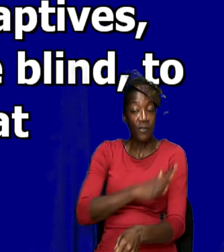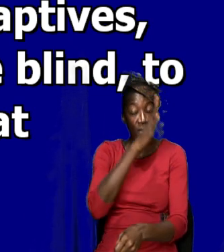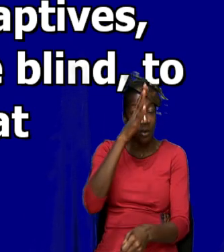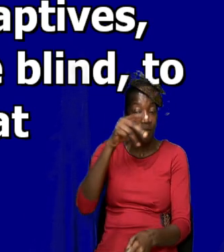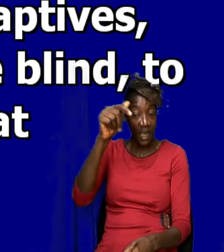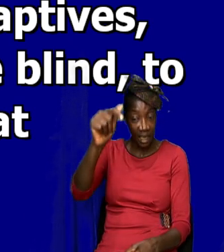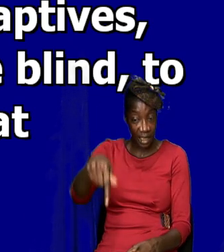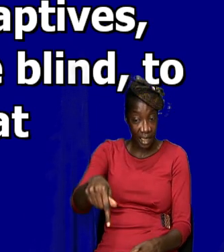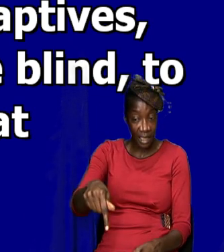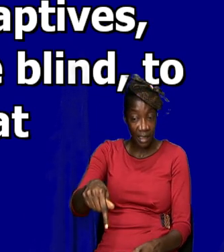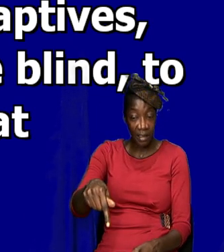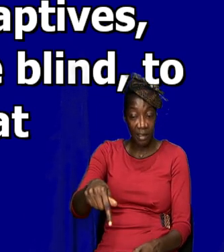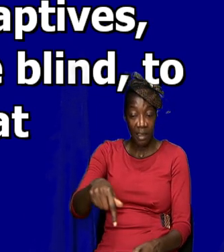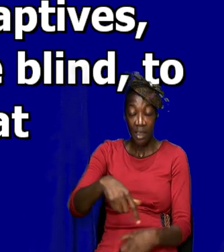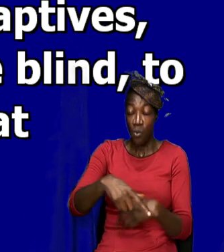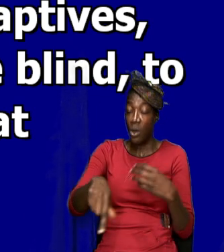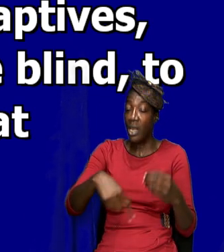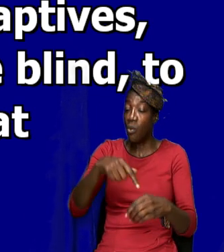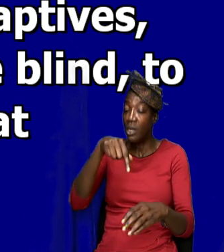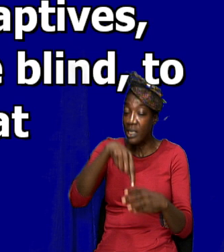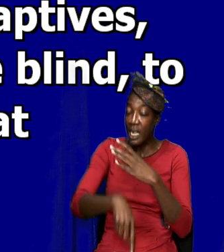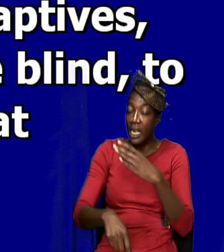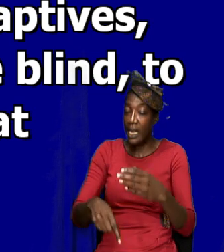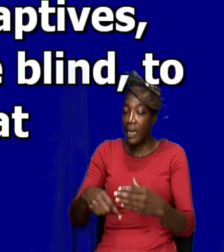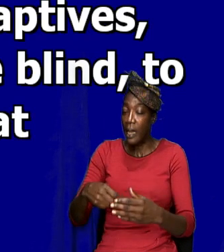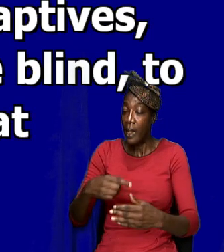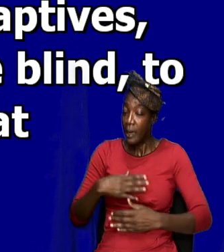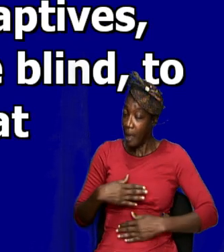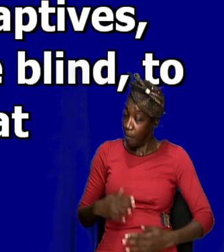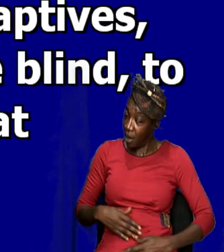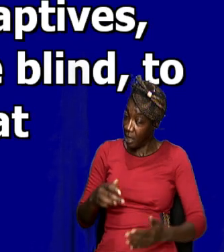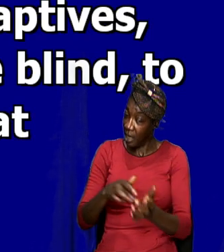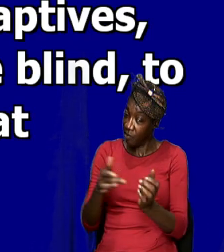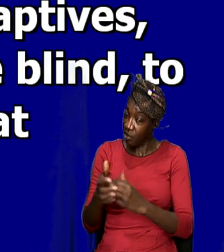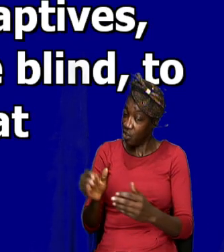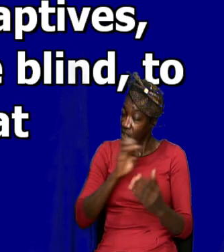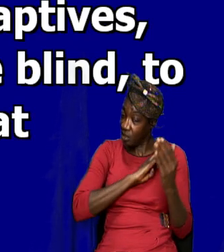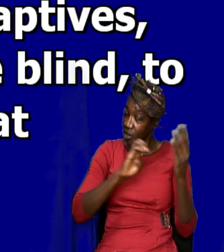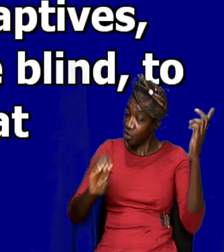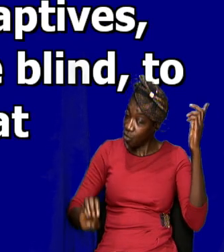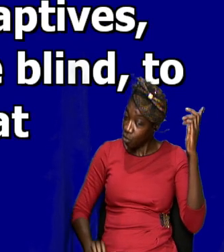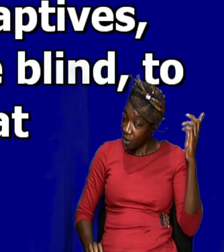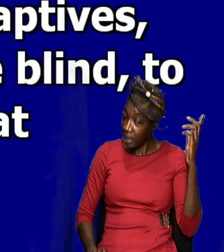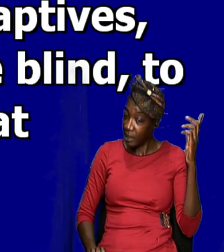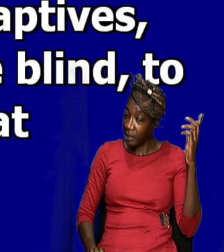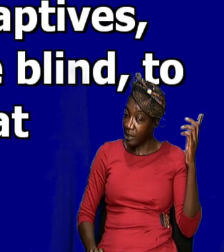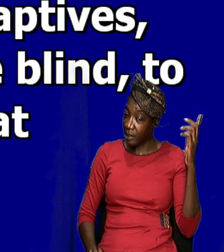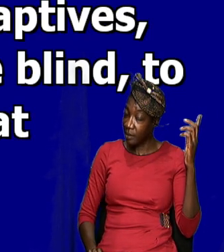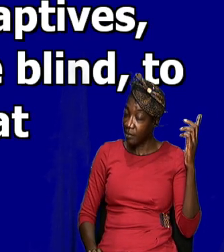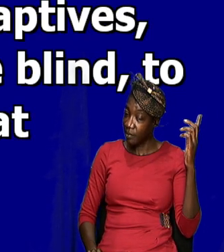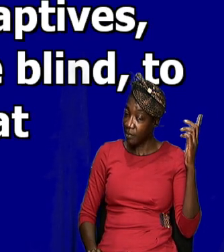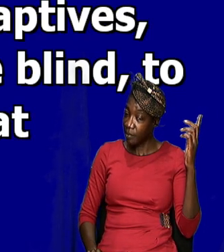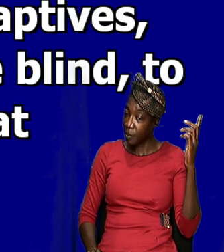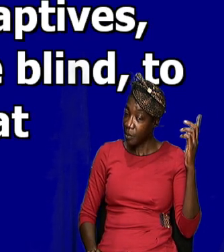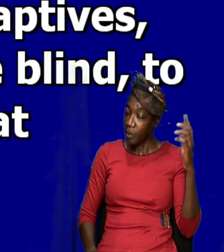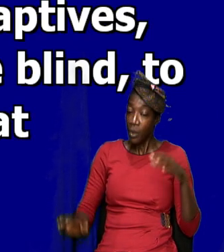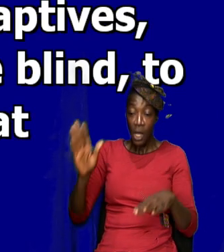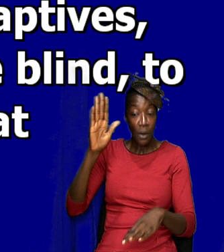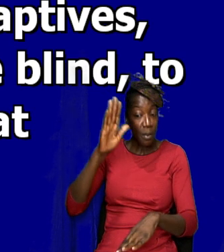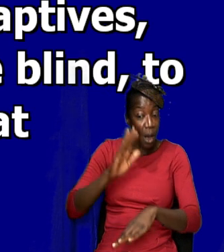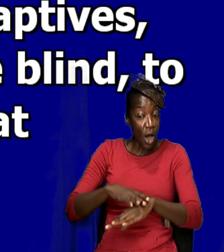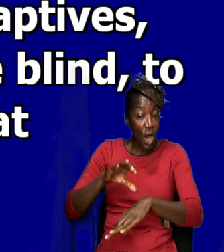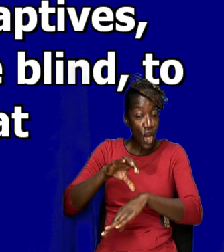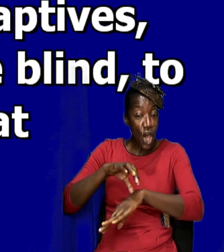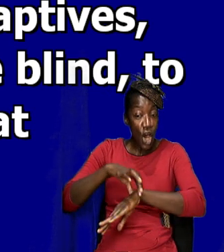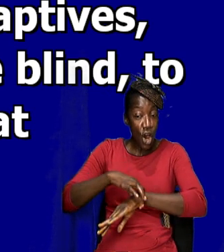mandate while he was in the body of Jesus Christ, while he was upon the earth.